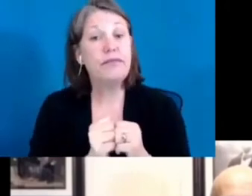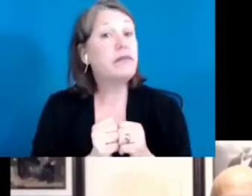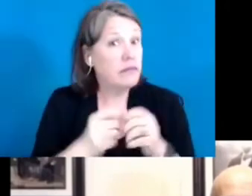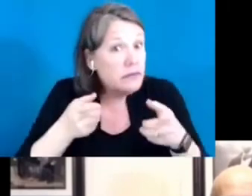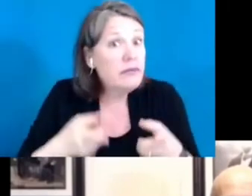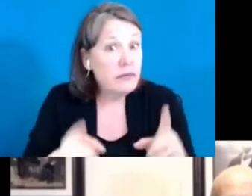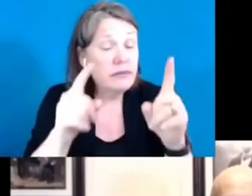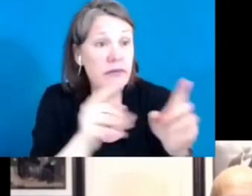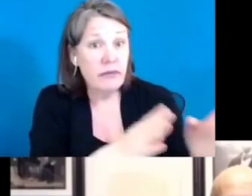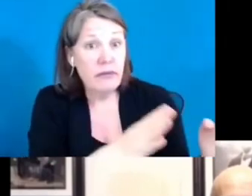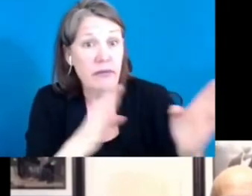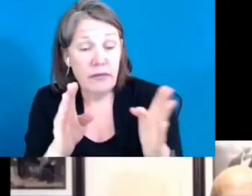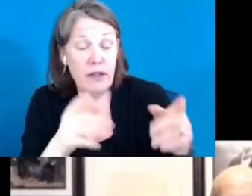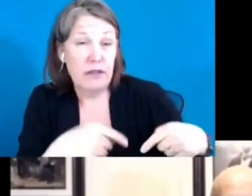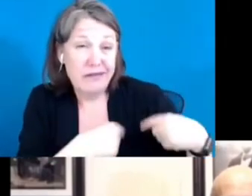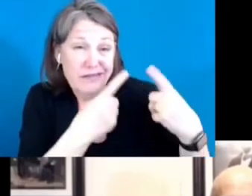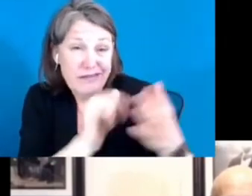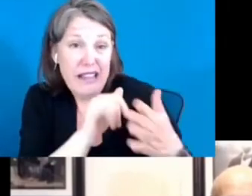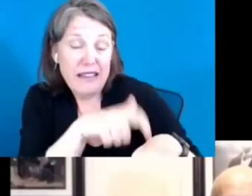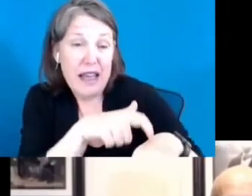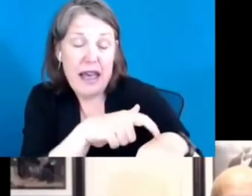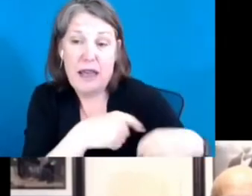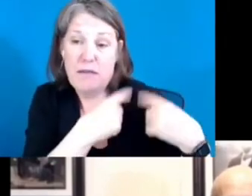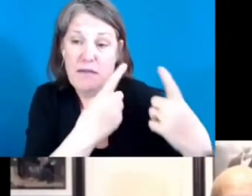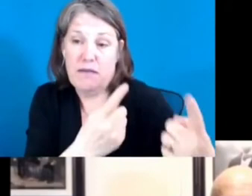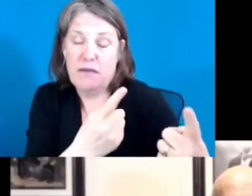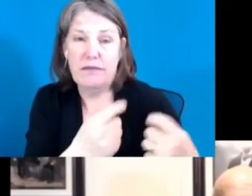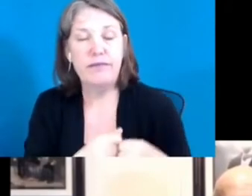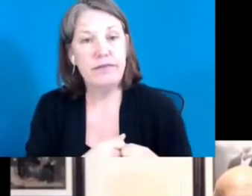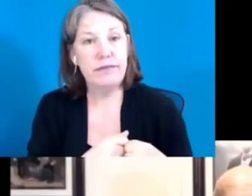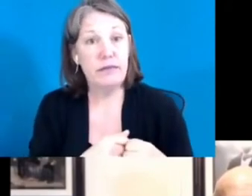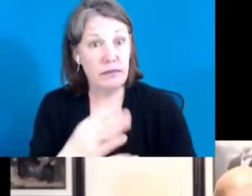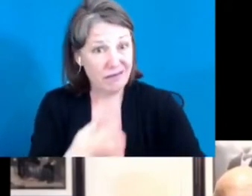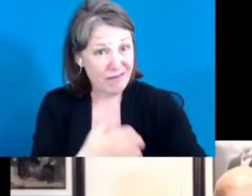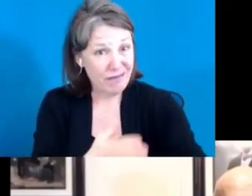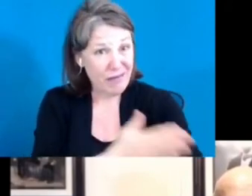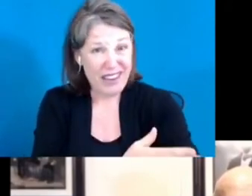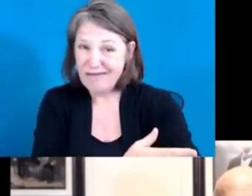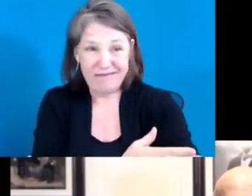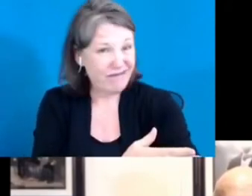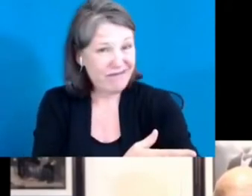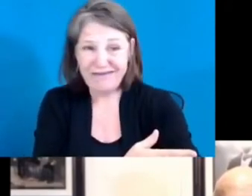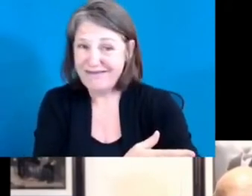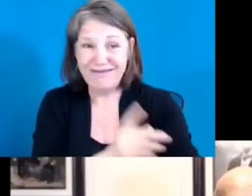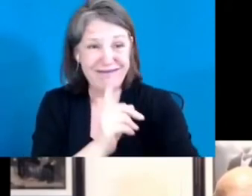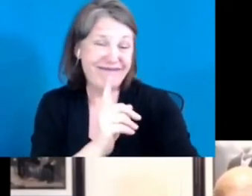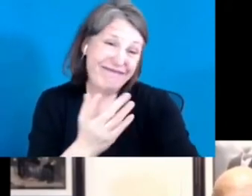things have not gotten better. Indeed, if anything, they have gotten worse. And when